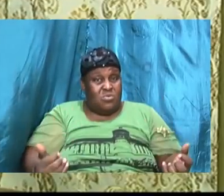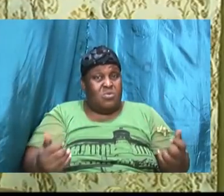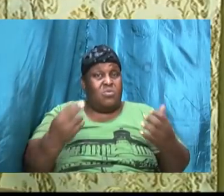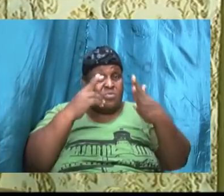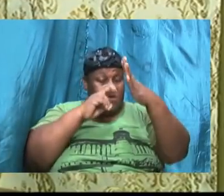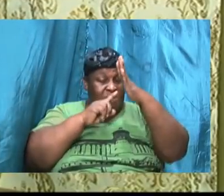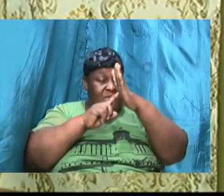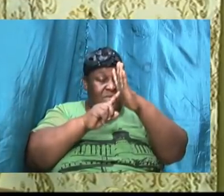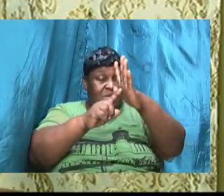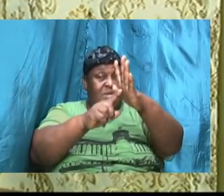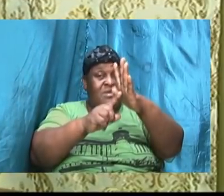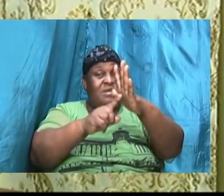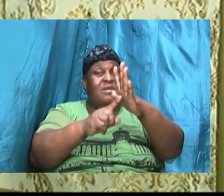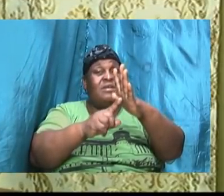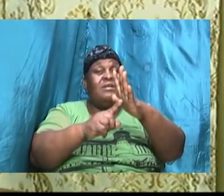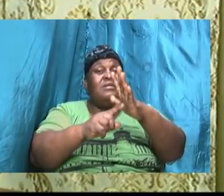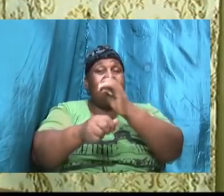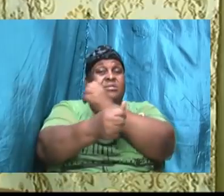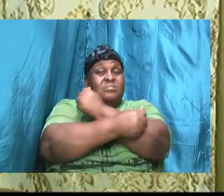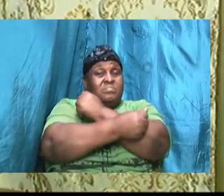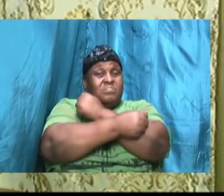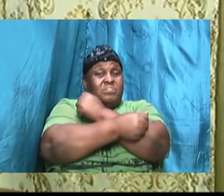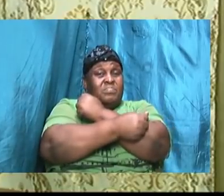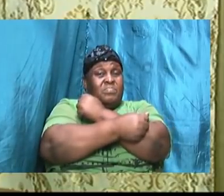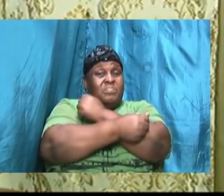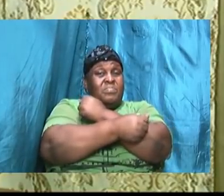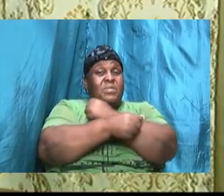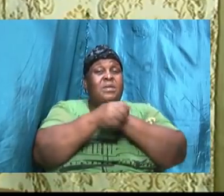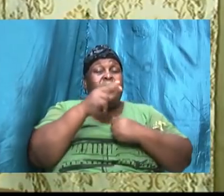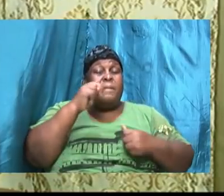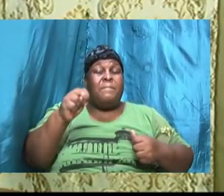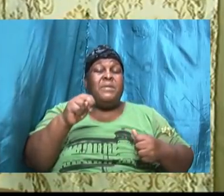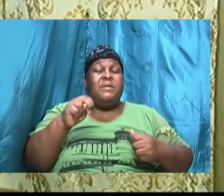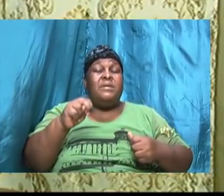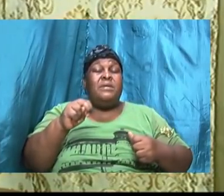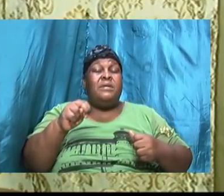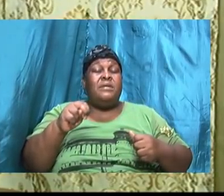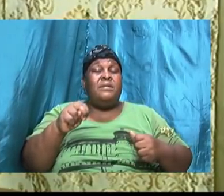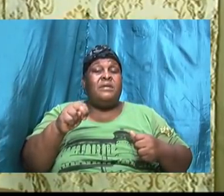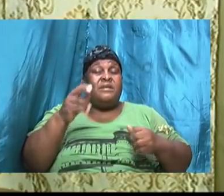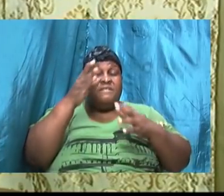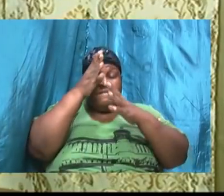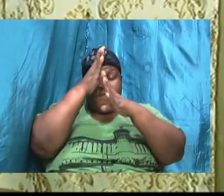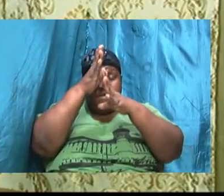as it pertains to him being a father of many nations